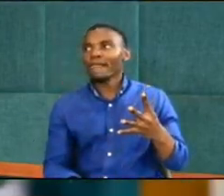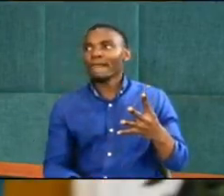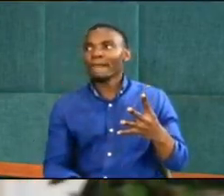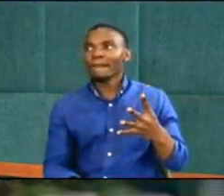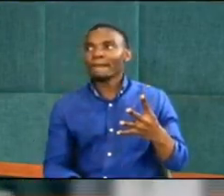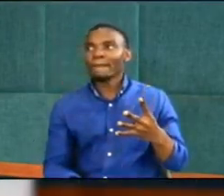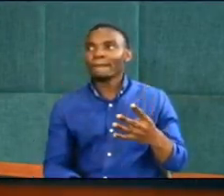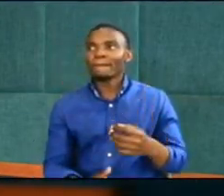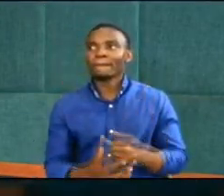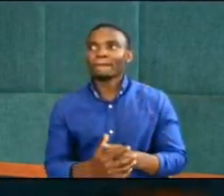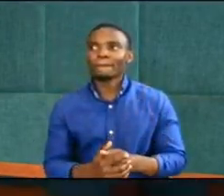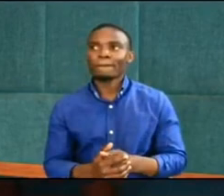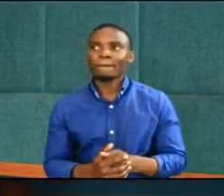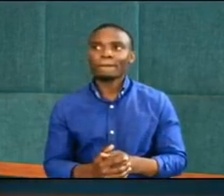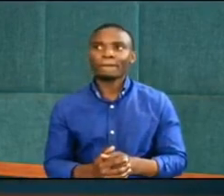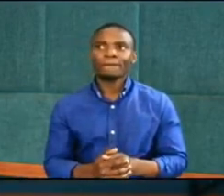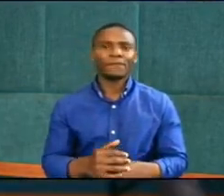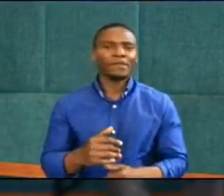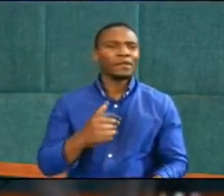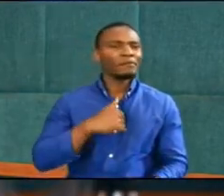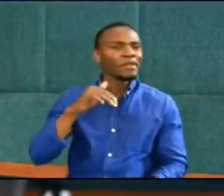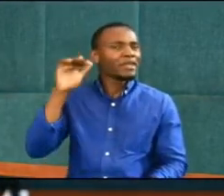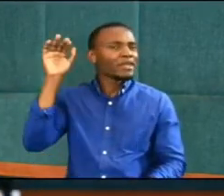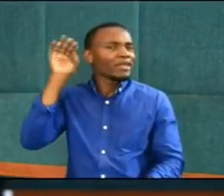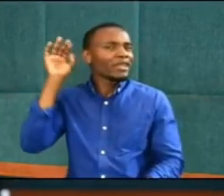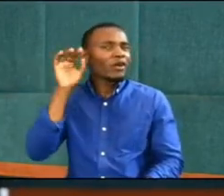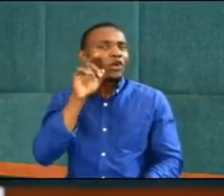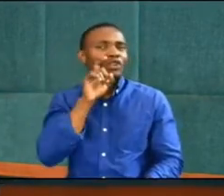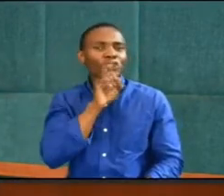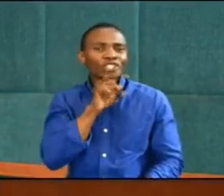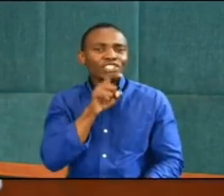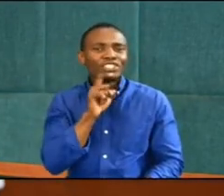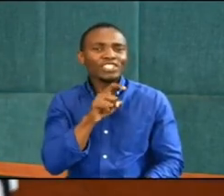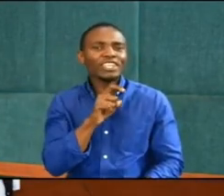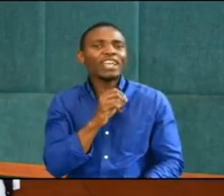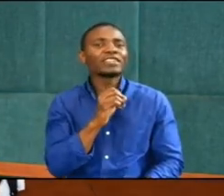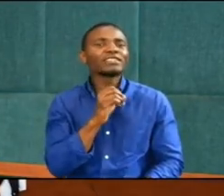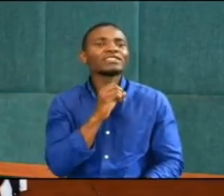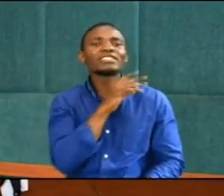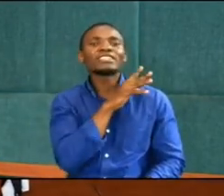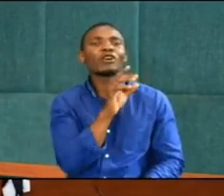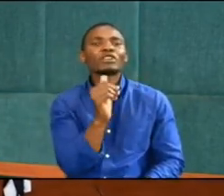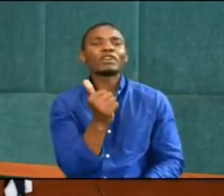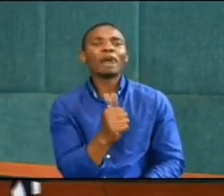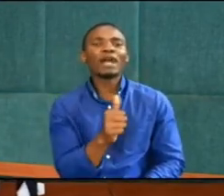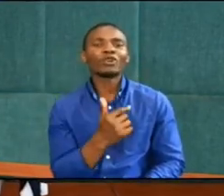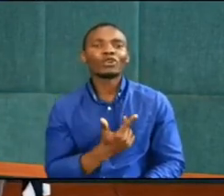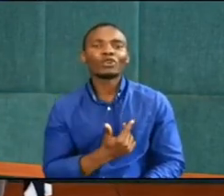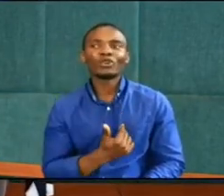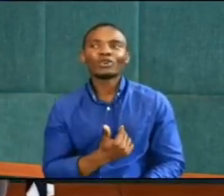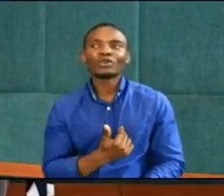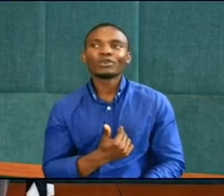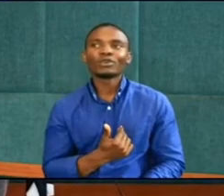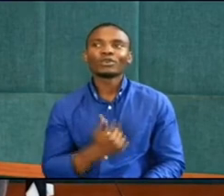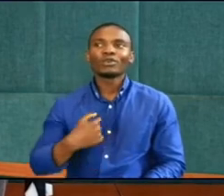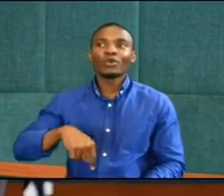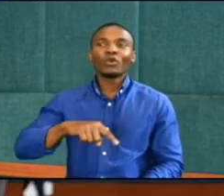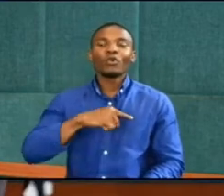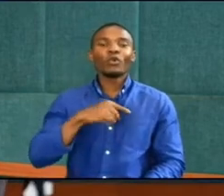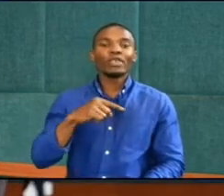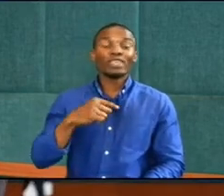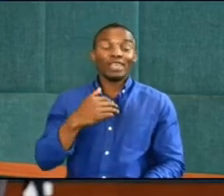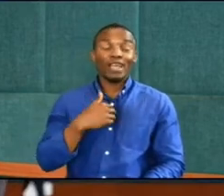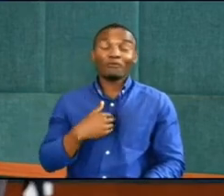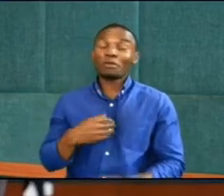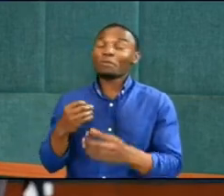By the way, I've not heard a rooster since then. You guys have roosters here? Yes? Okay, we have we have hundreds